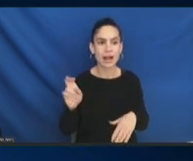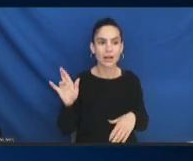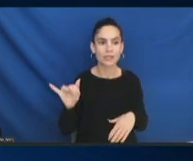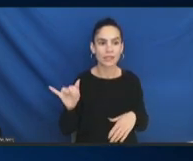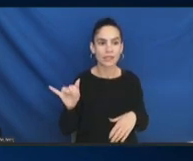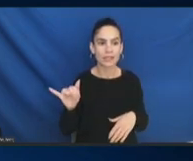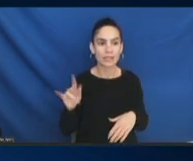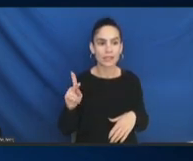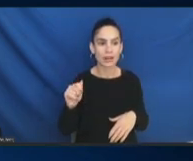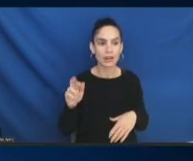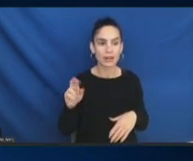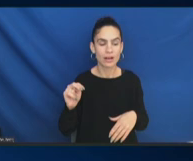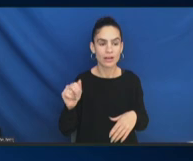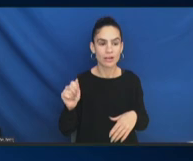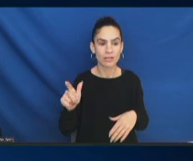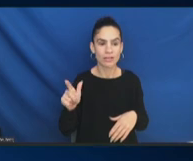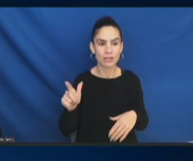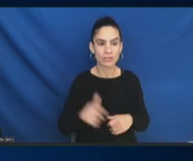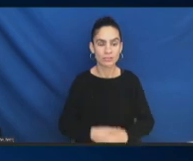And Michelle?